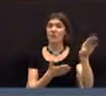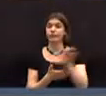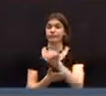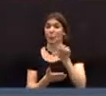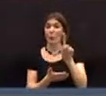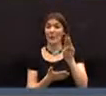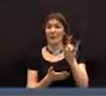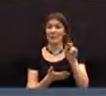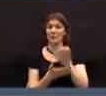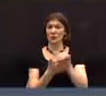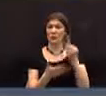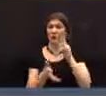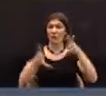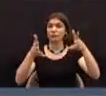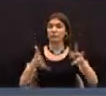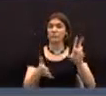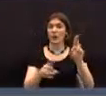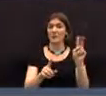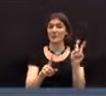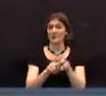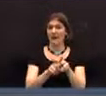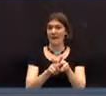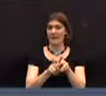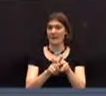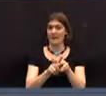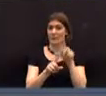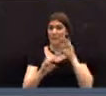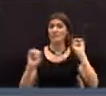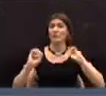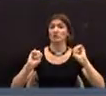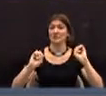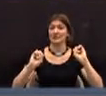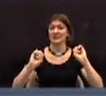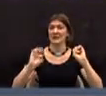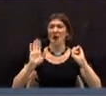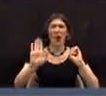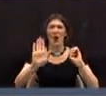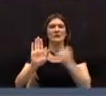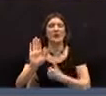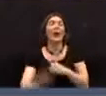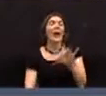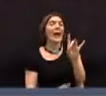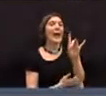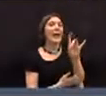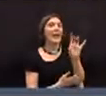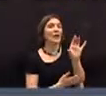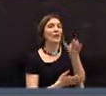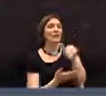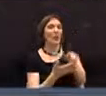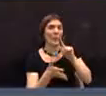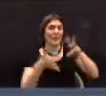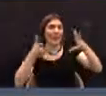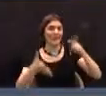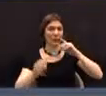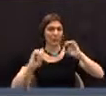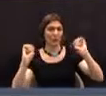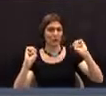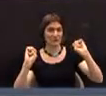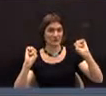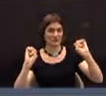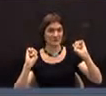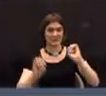in the unassigned fund balance. 800? Forgive me. 800,000. 800,000.